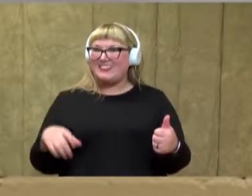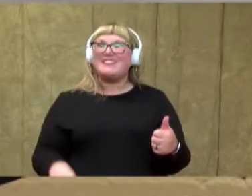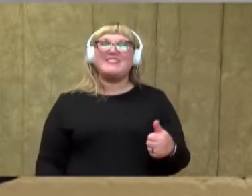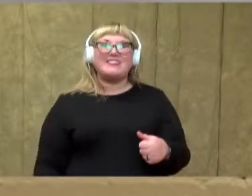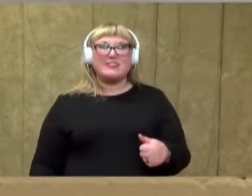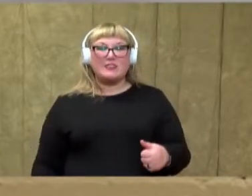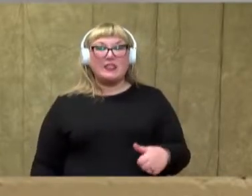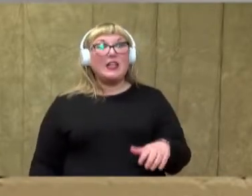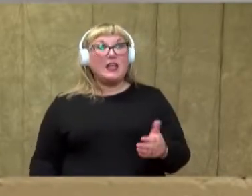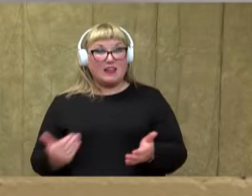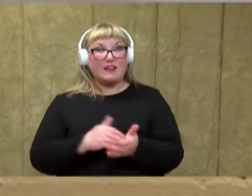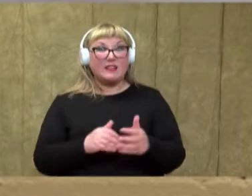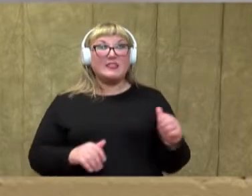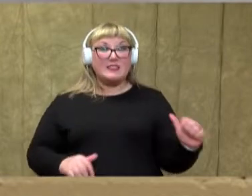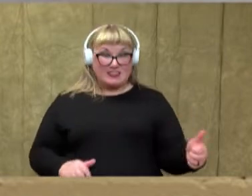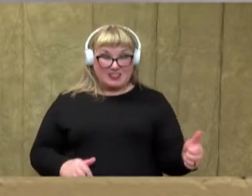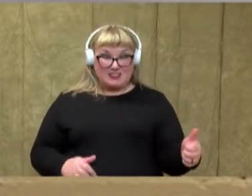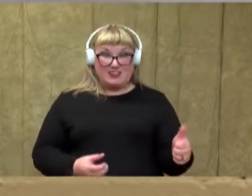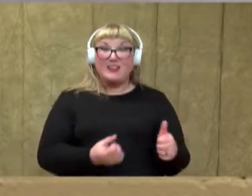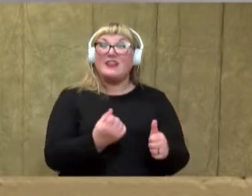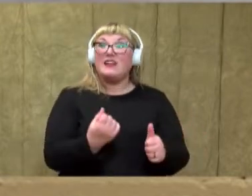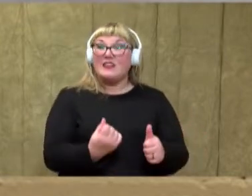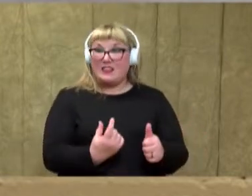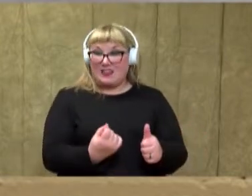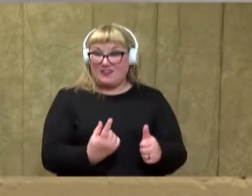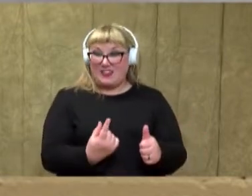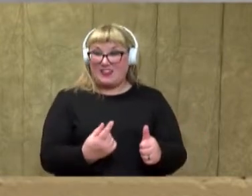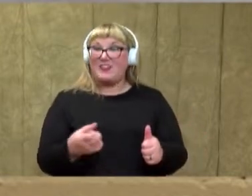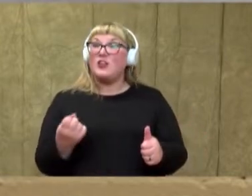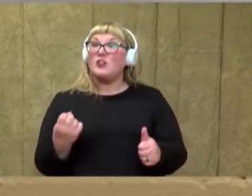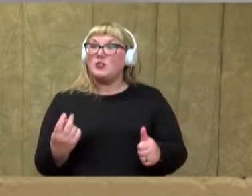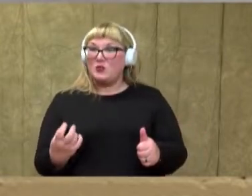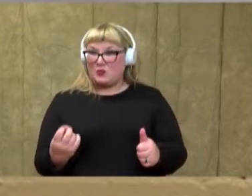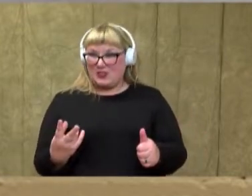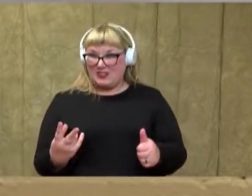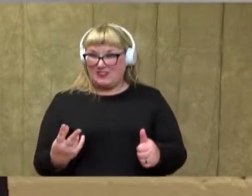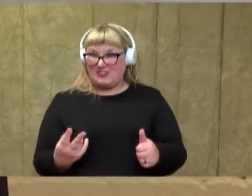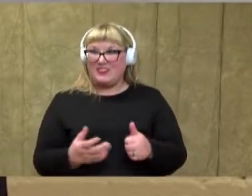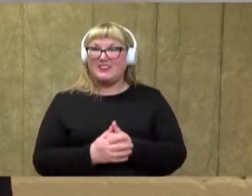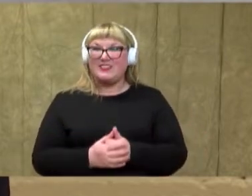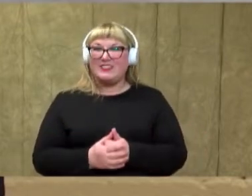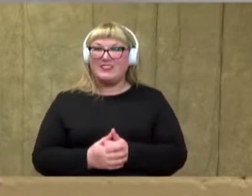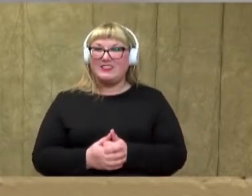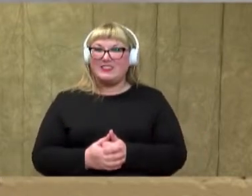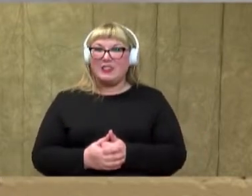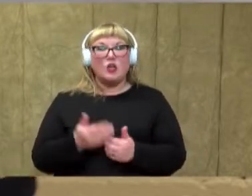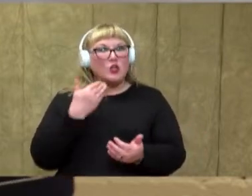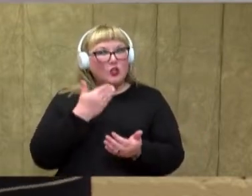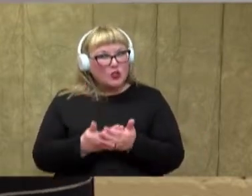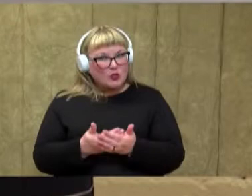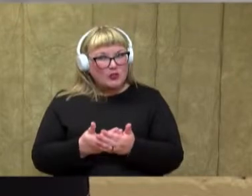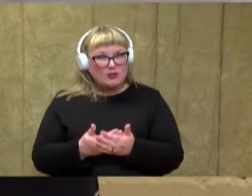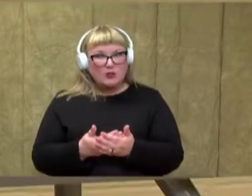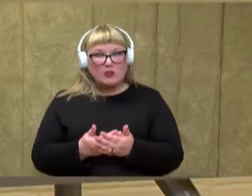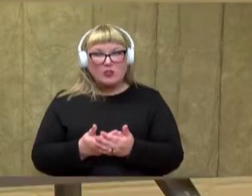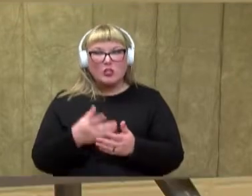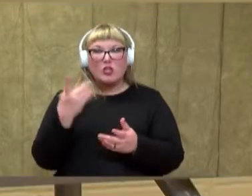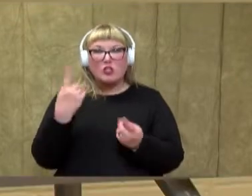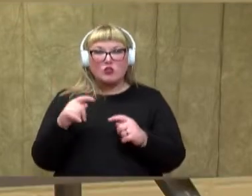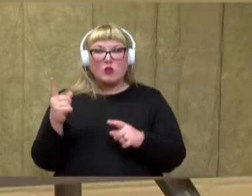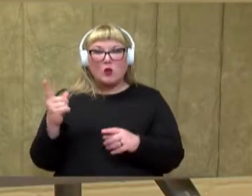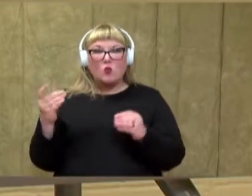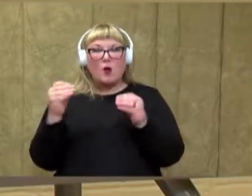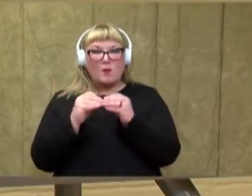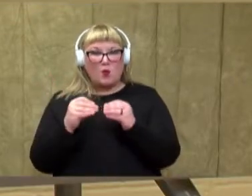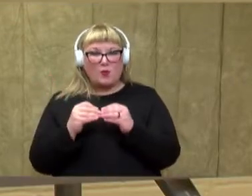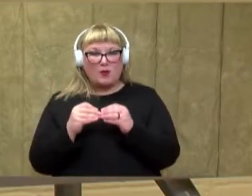Good job. Let's try that again. Ten, eleven, twelve. Very good. Let's try one more like that.